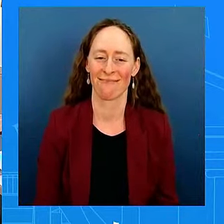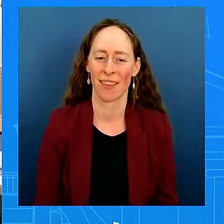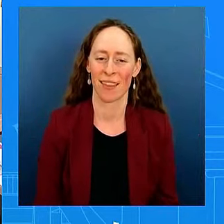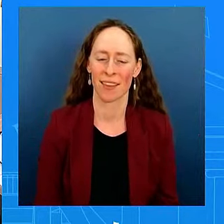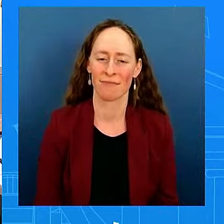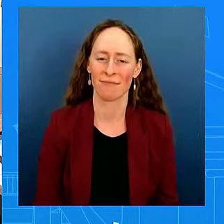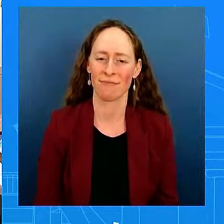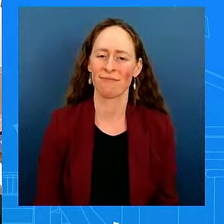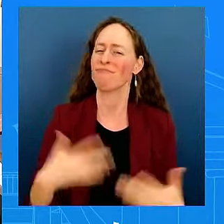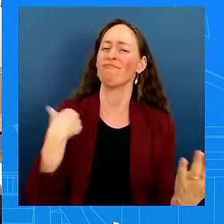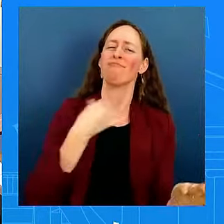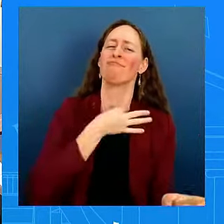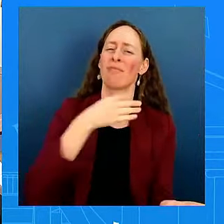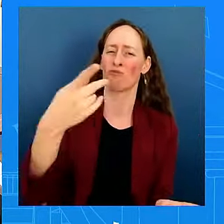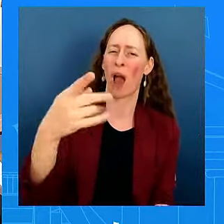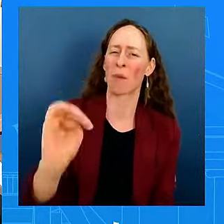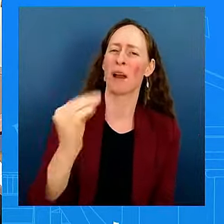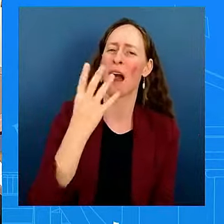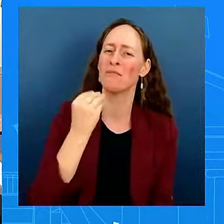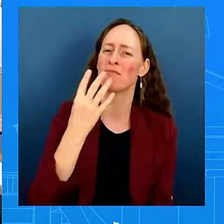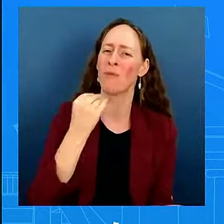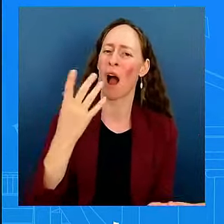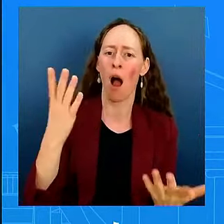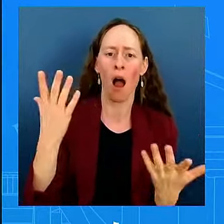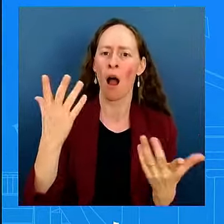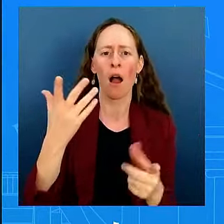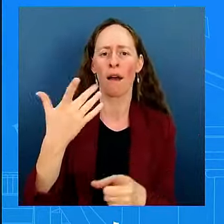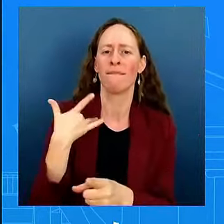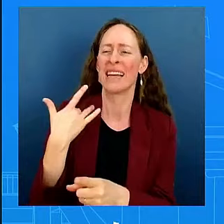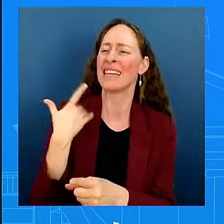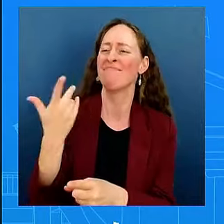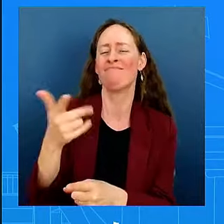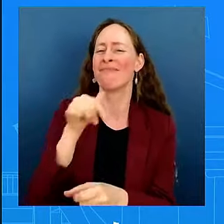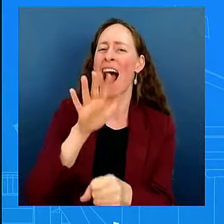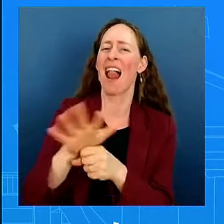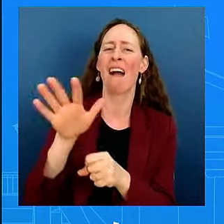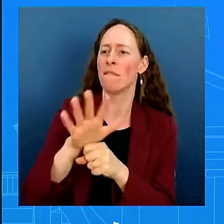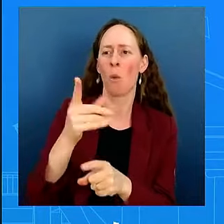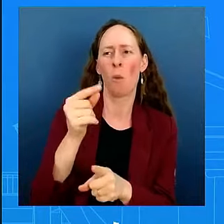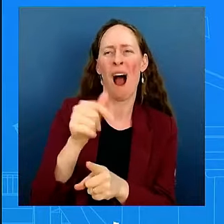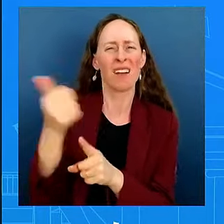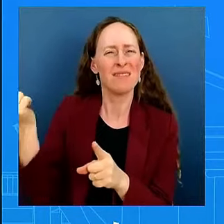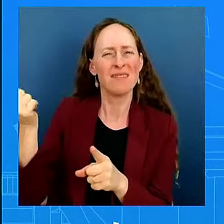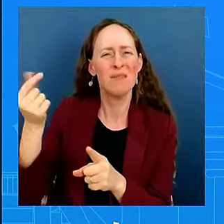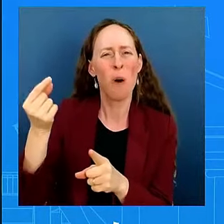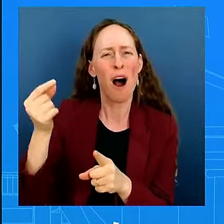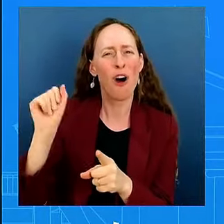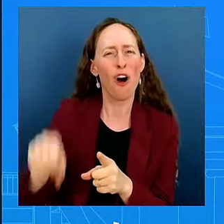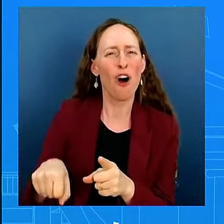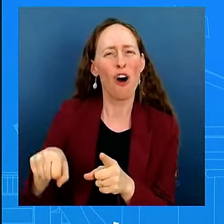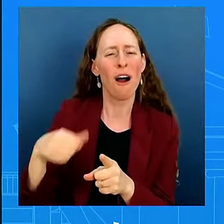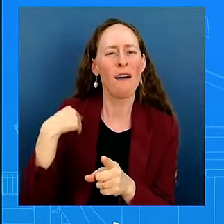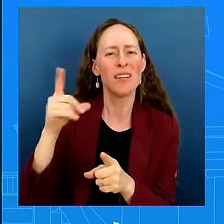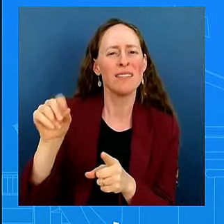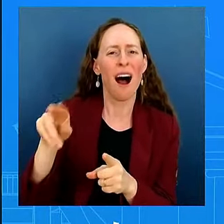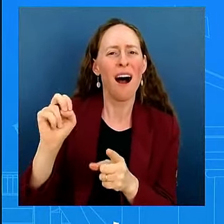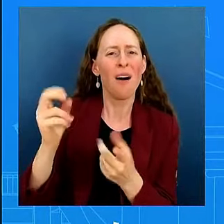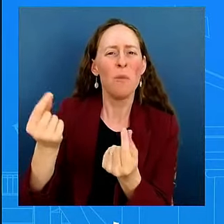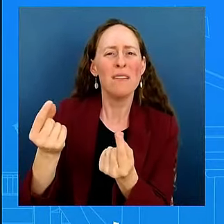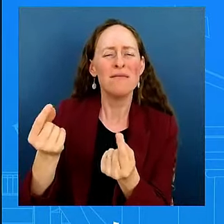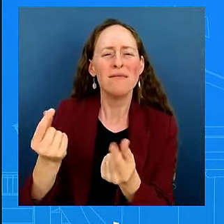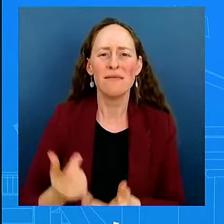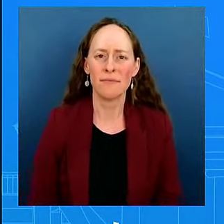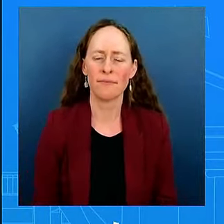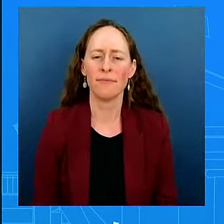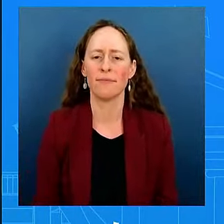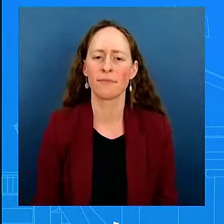deal done, in the president's view? MS. So, look, I don't have anything to add or any color or anything more specific to add to what the president